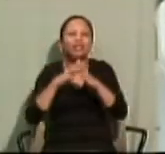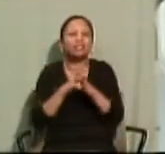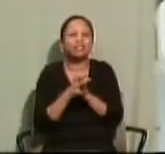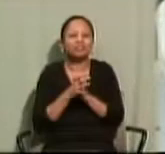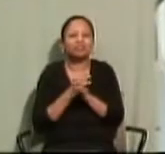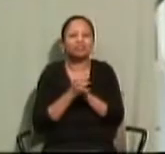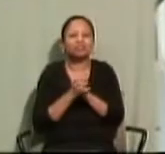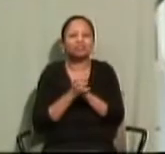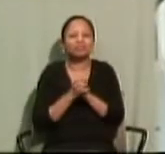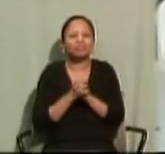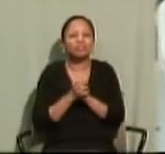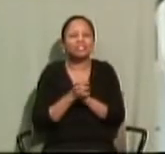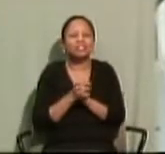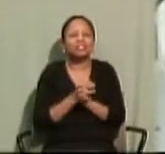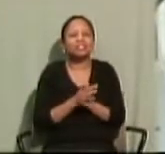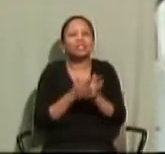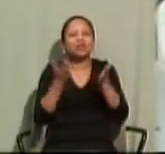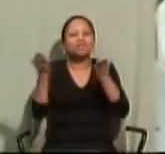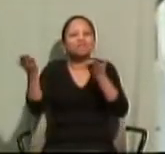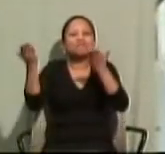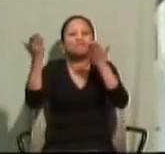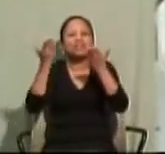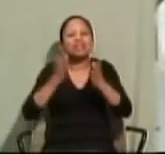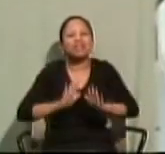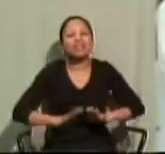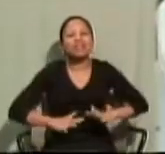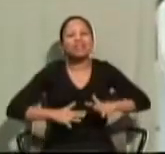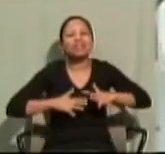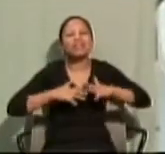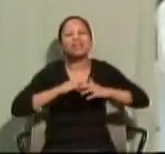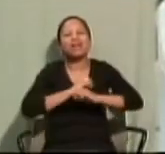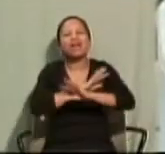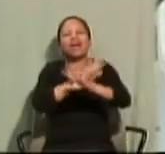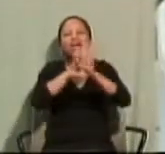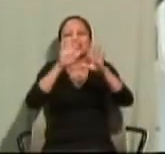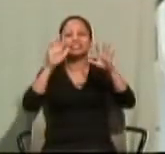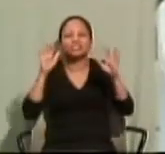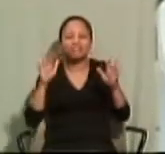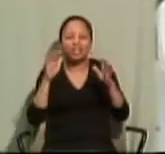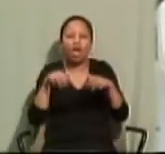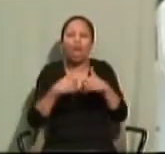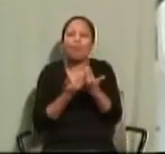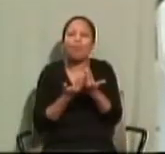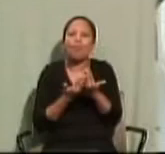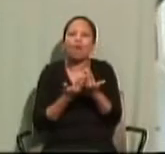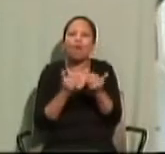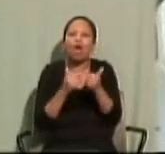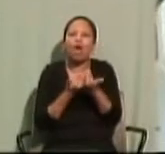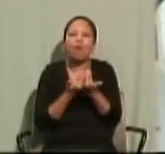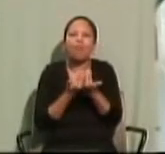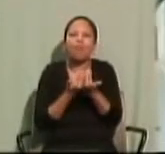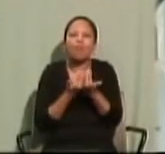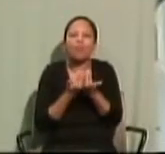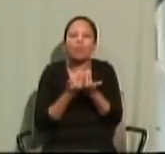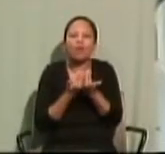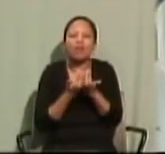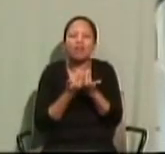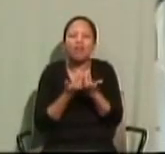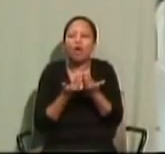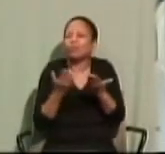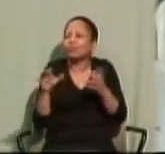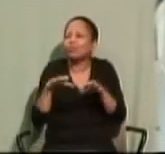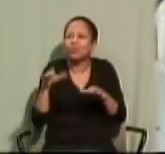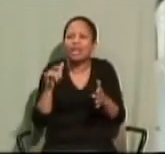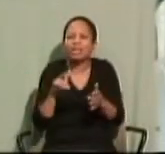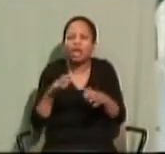To bring the light of Christ to others. How are we to do that? We have a beautiful example